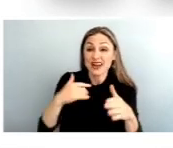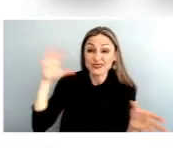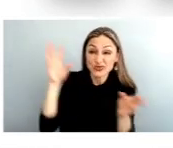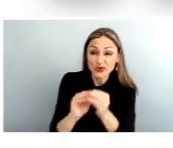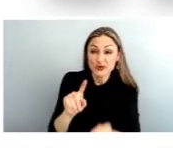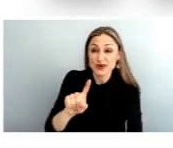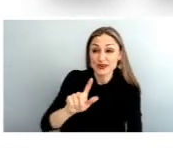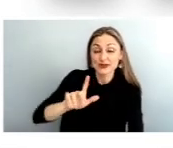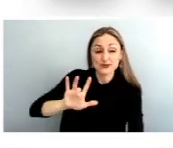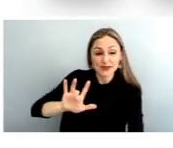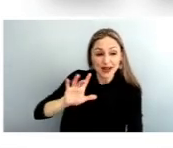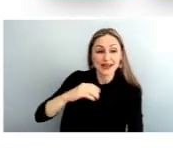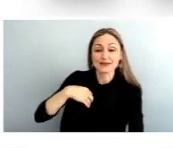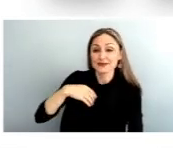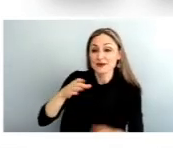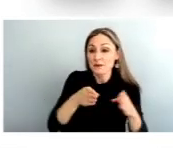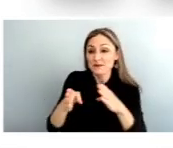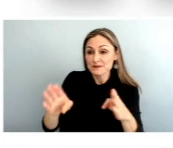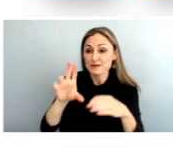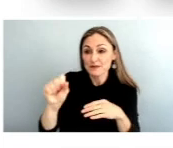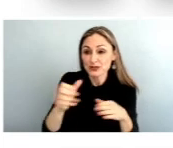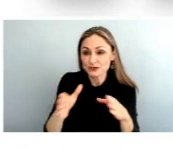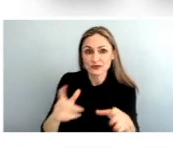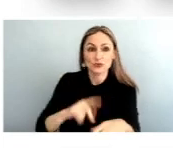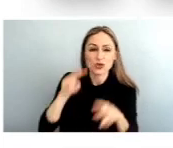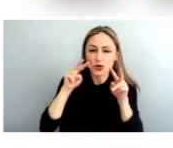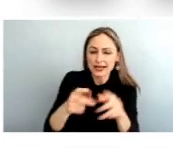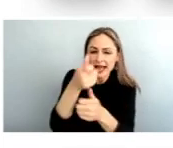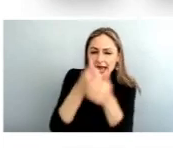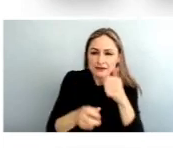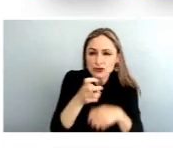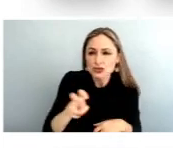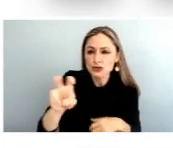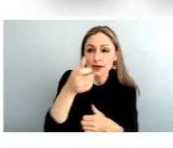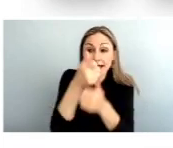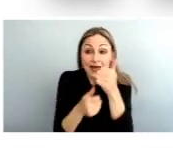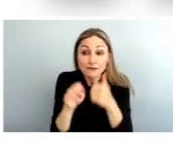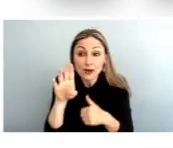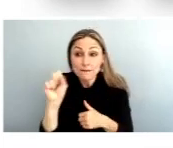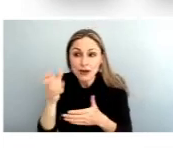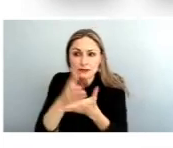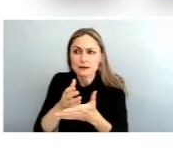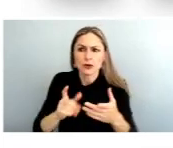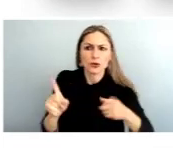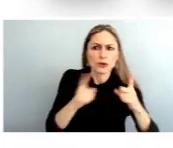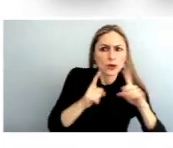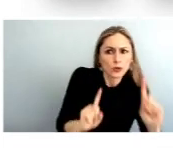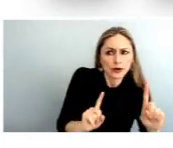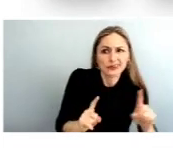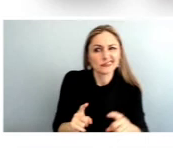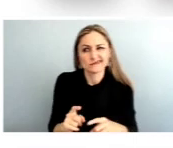at each of those routes, looking at every trip, every bus stop, and understanding where they're working well and where they're working less well.